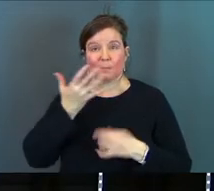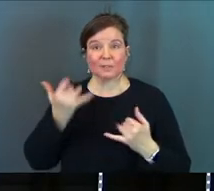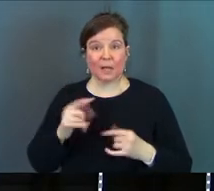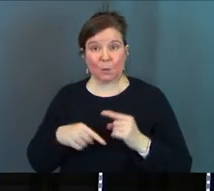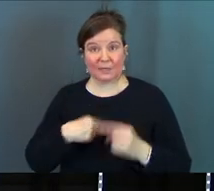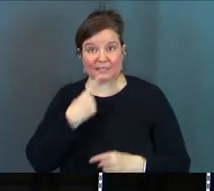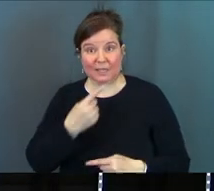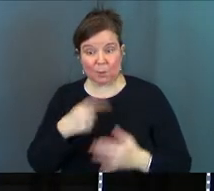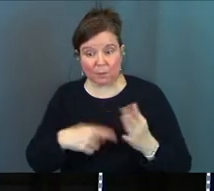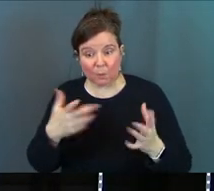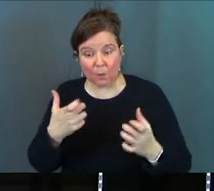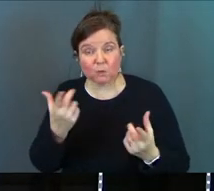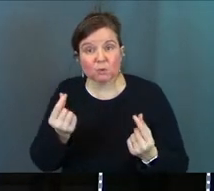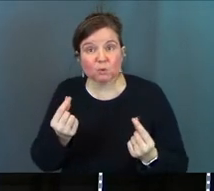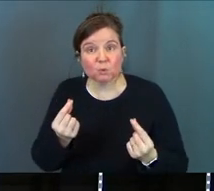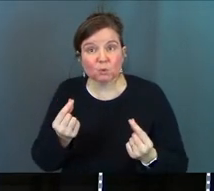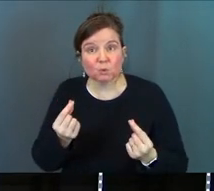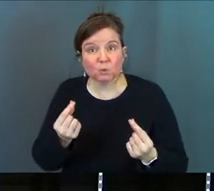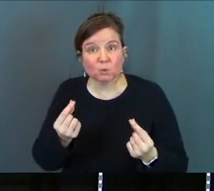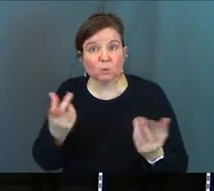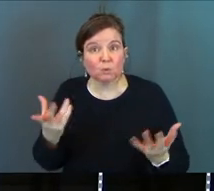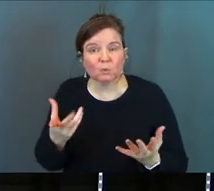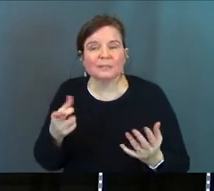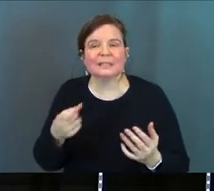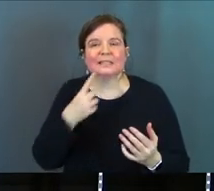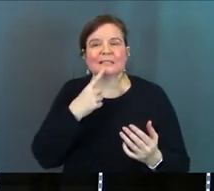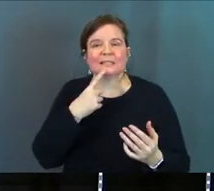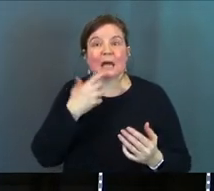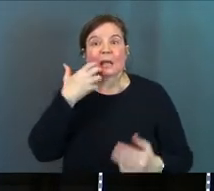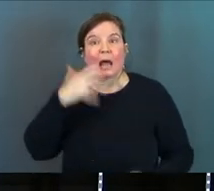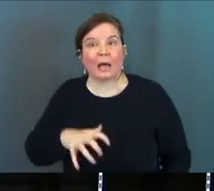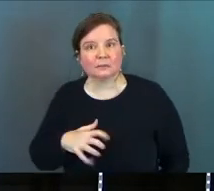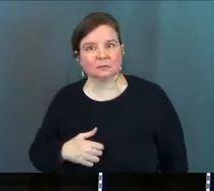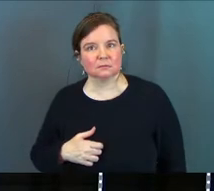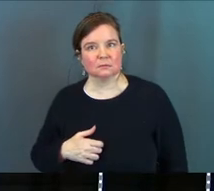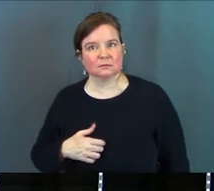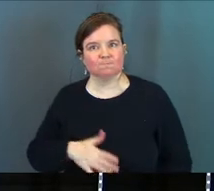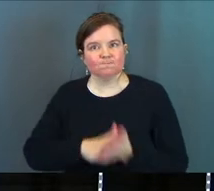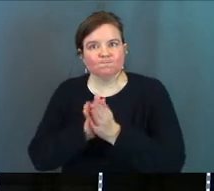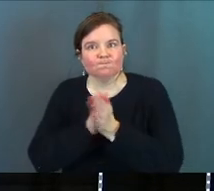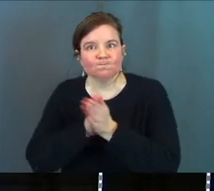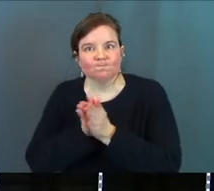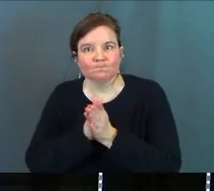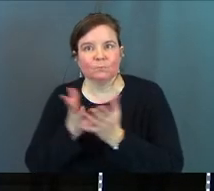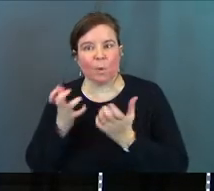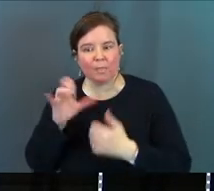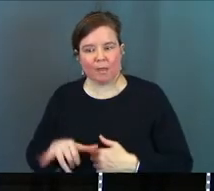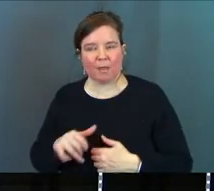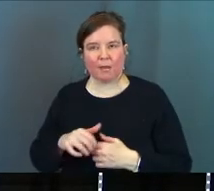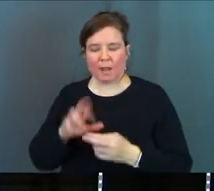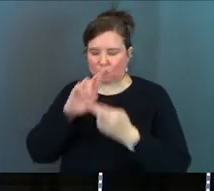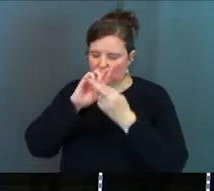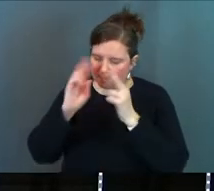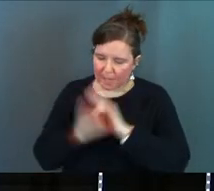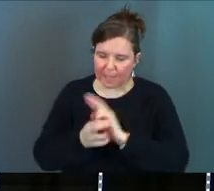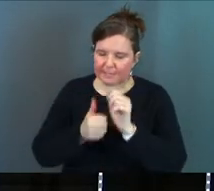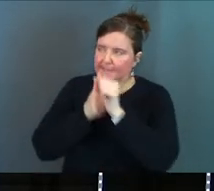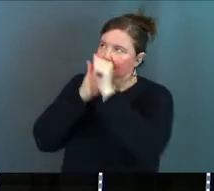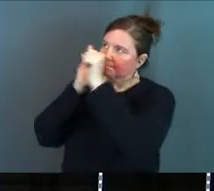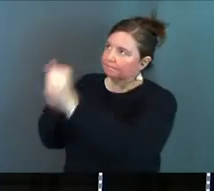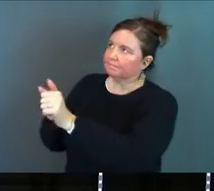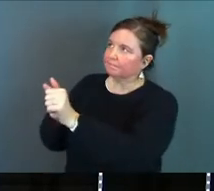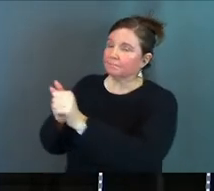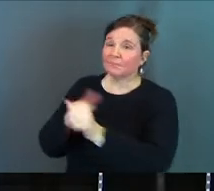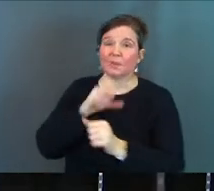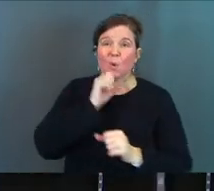now when he tells you what he wants you to actually do he says get hot and repent and turn